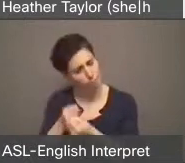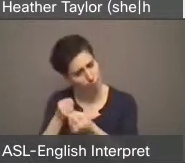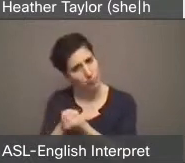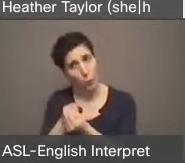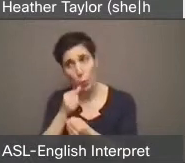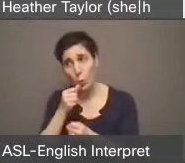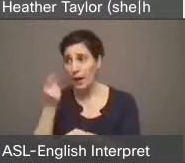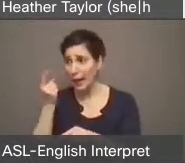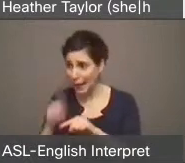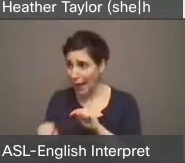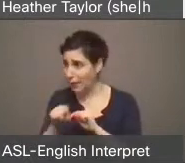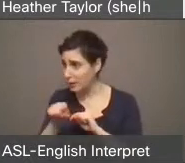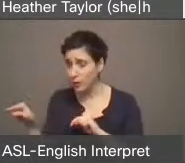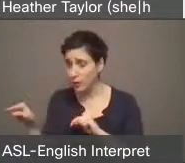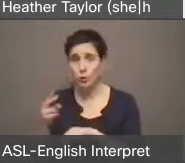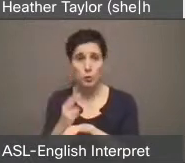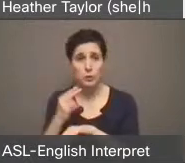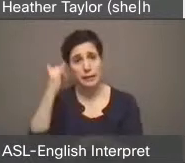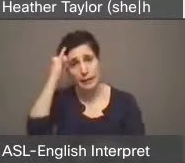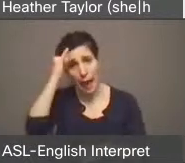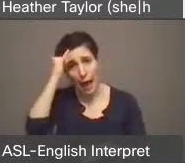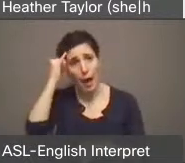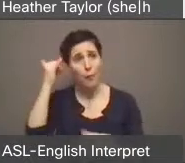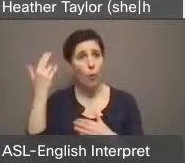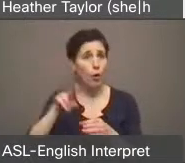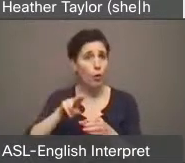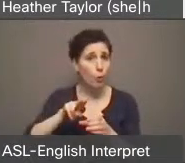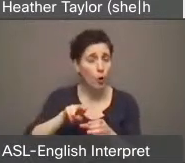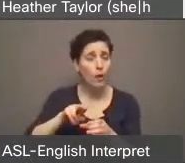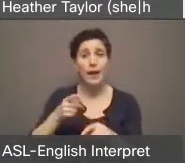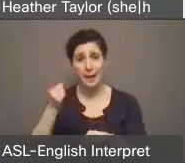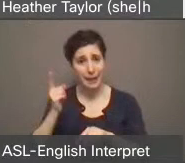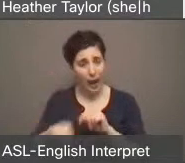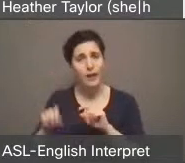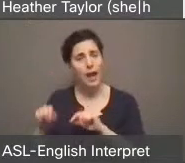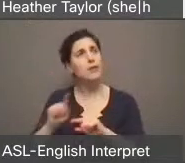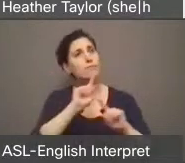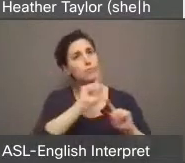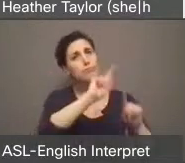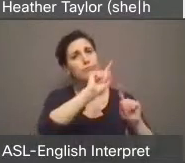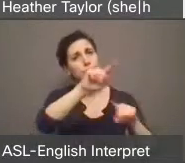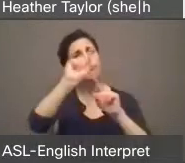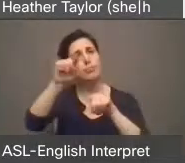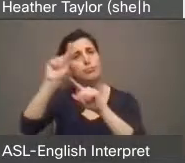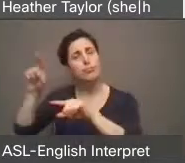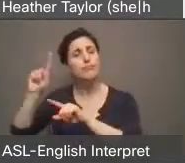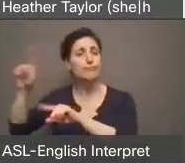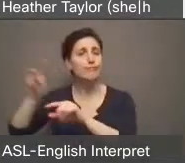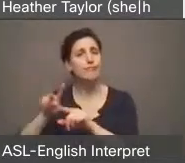ride sharing or taxis are able to go to work and grocery stores and appointments funding.